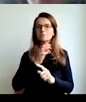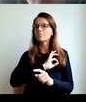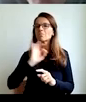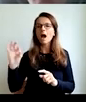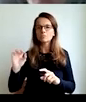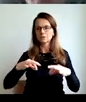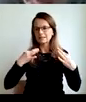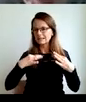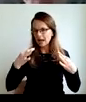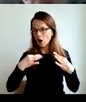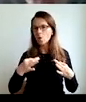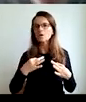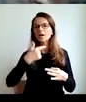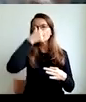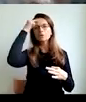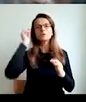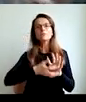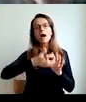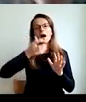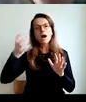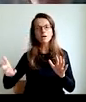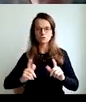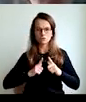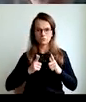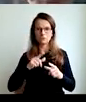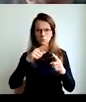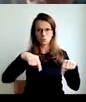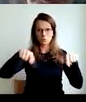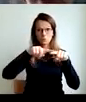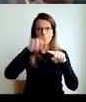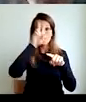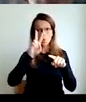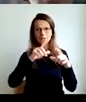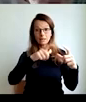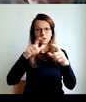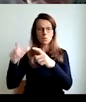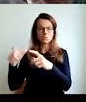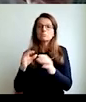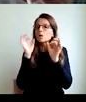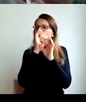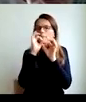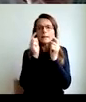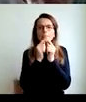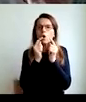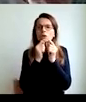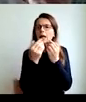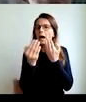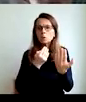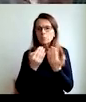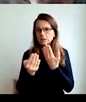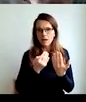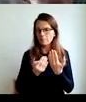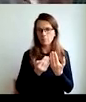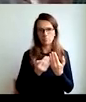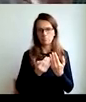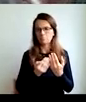where they have highest, where they people with strongest, these are the blue zones in the world that were